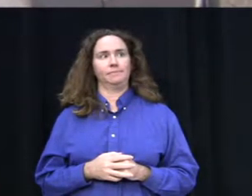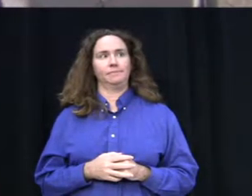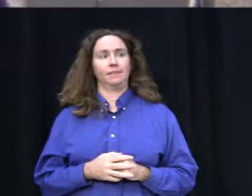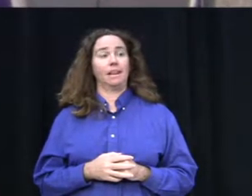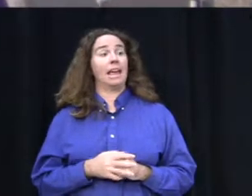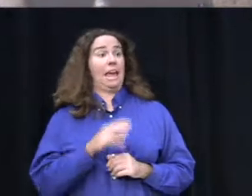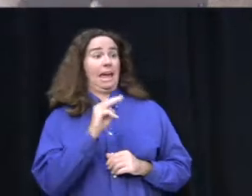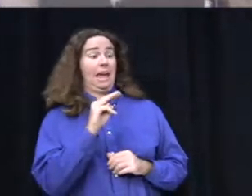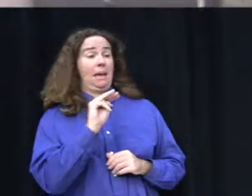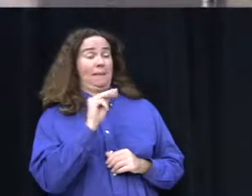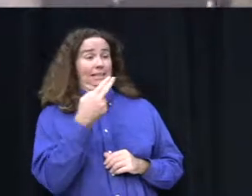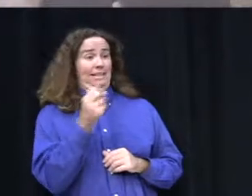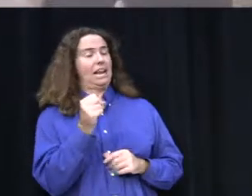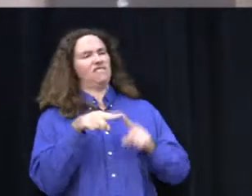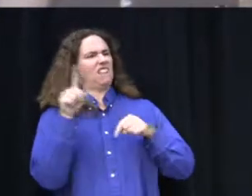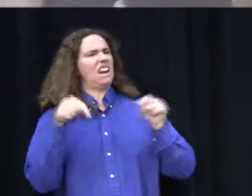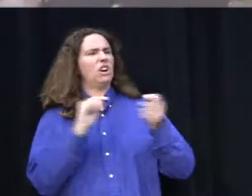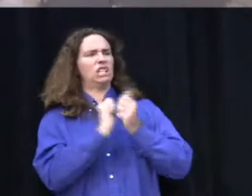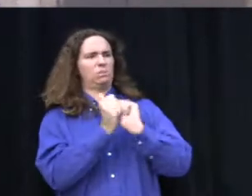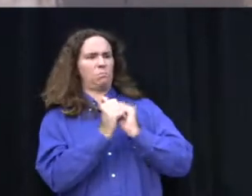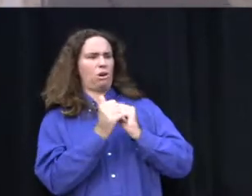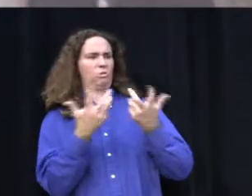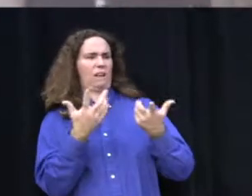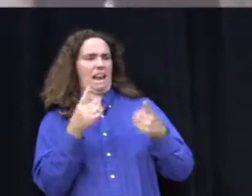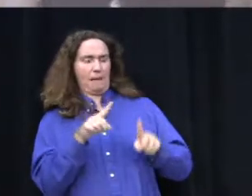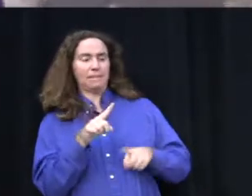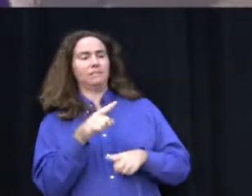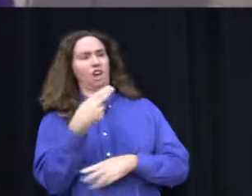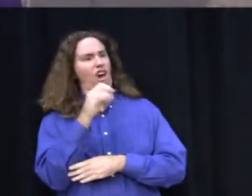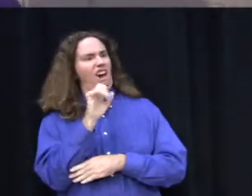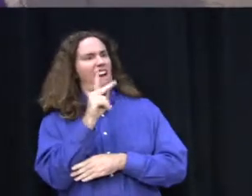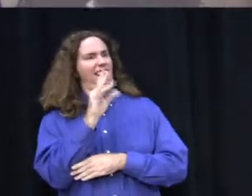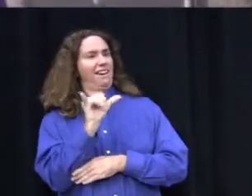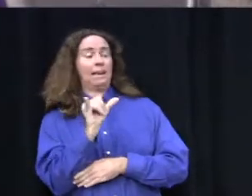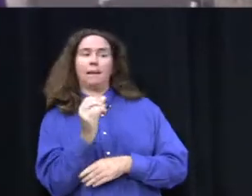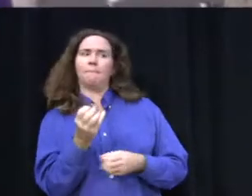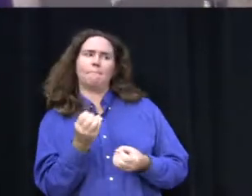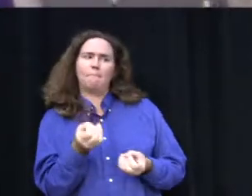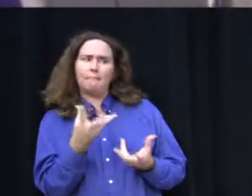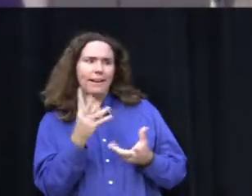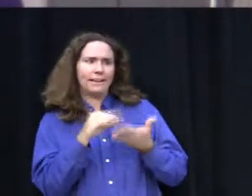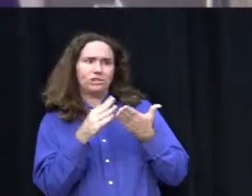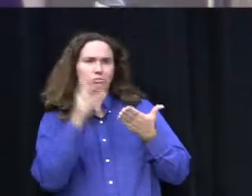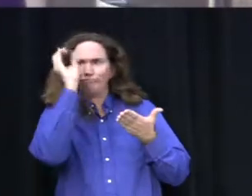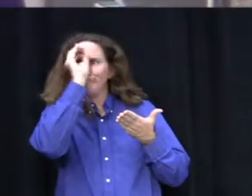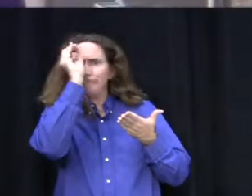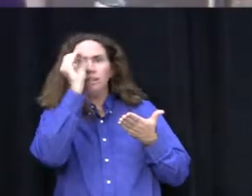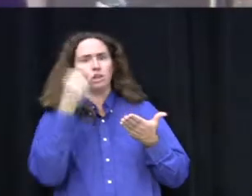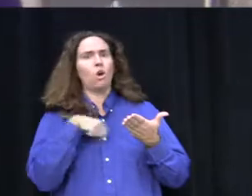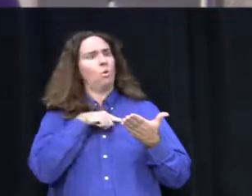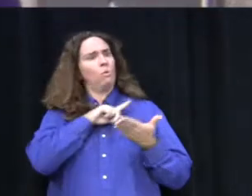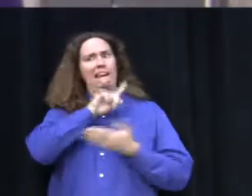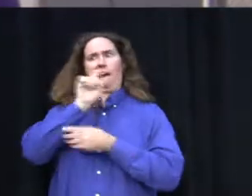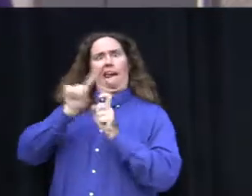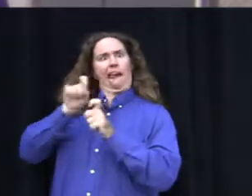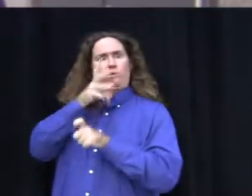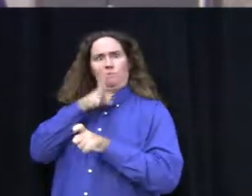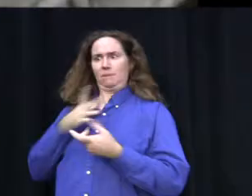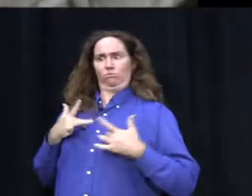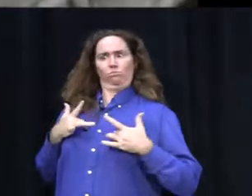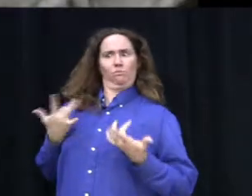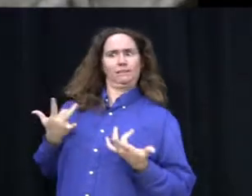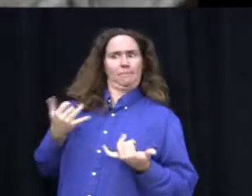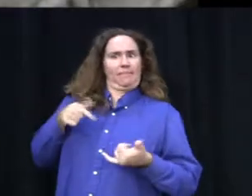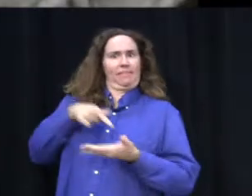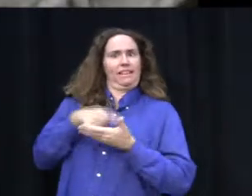Madison has a variety of different sports. One happens to be field hockey. Not many students know about this sport, so we caught up with the ladies to see what is new this year.